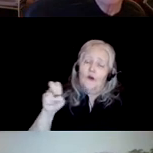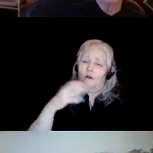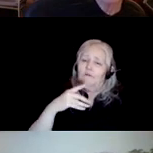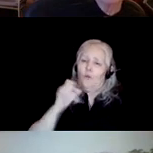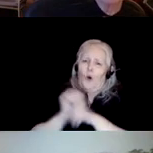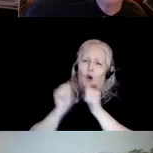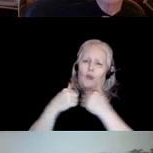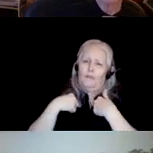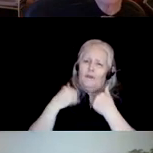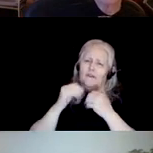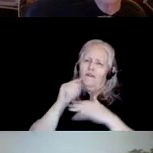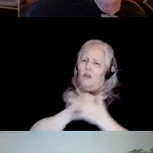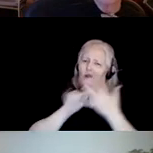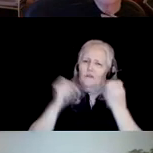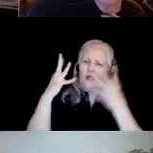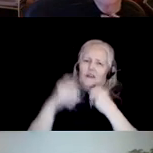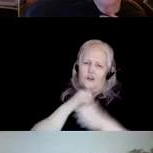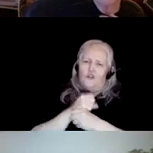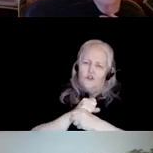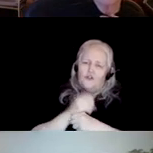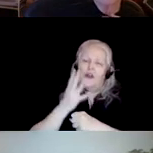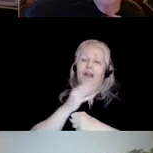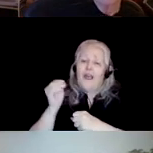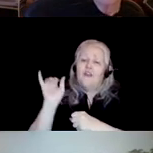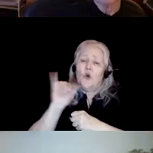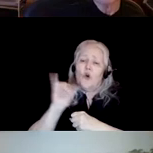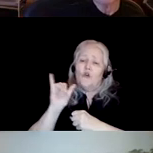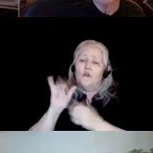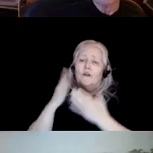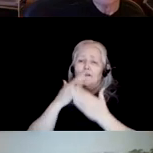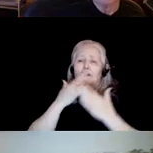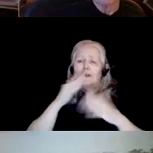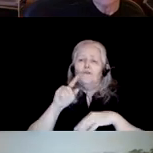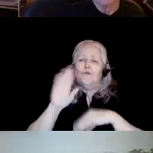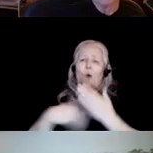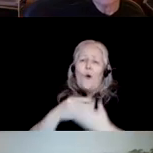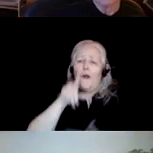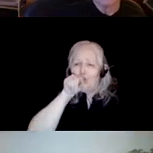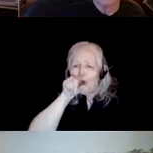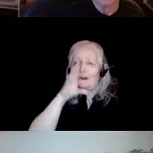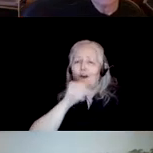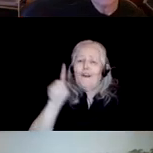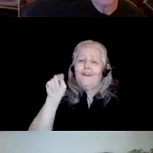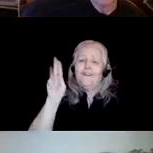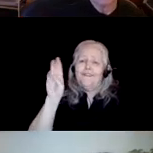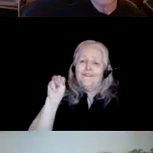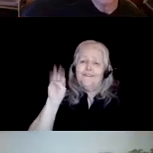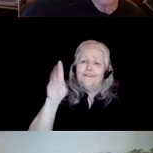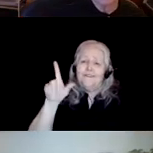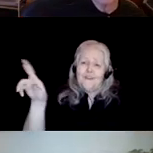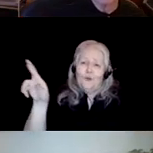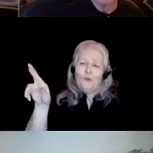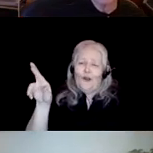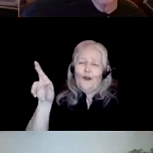for many years, as well as more generally, all of the Twitter and Tumblr linguists that have been linguisting in public with me